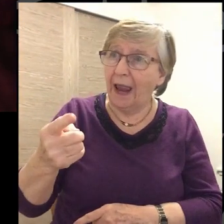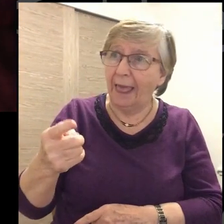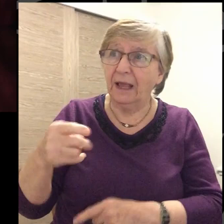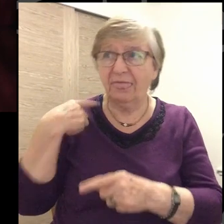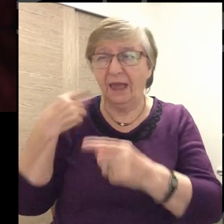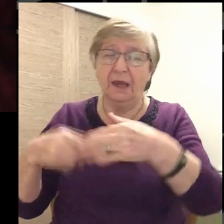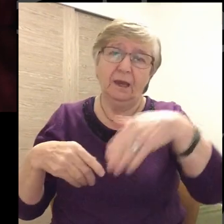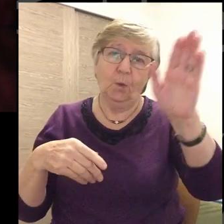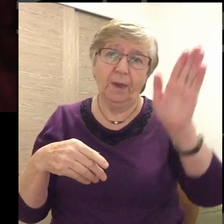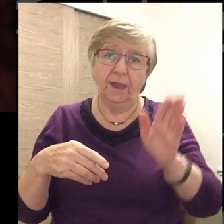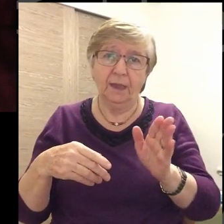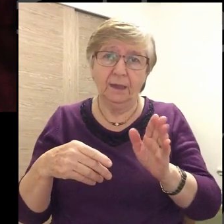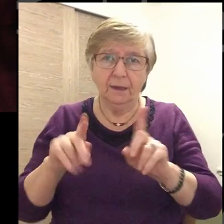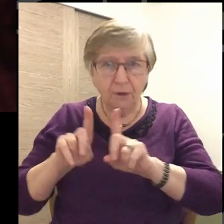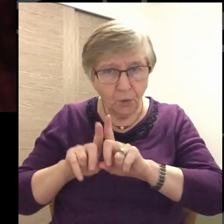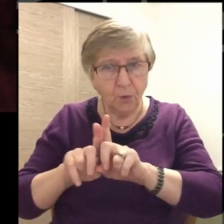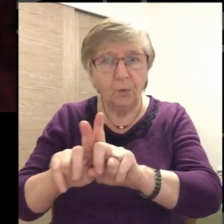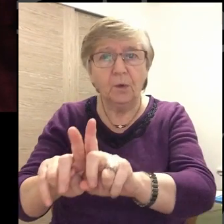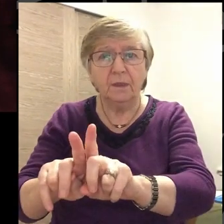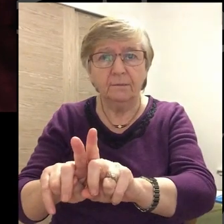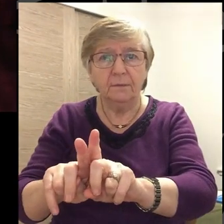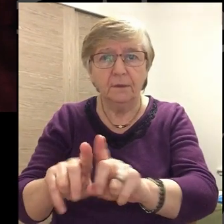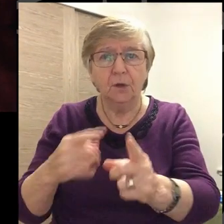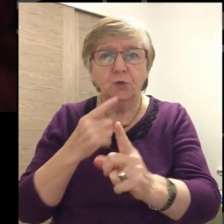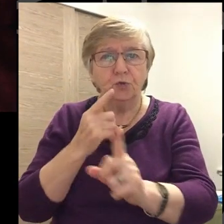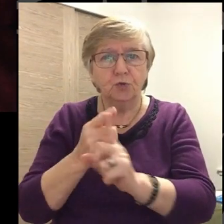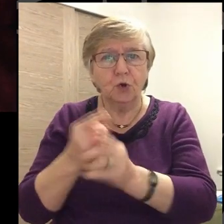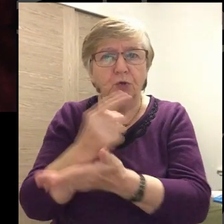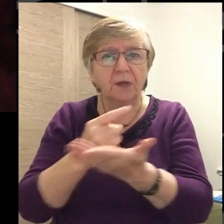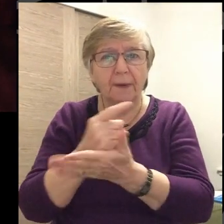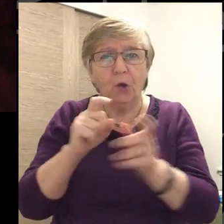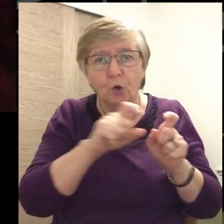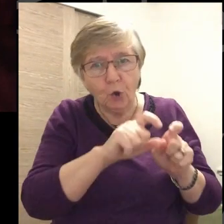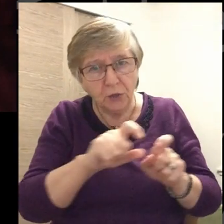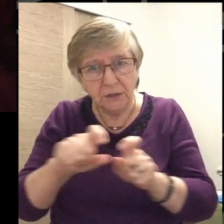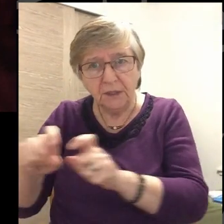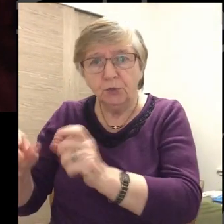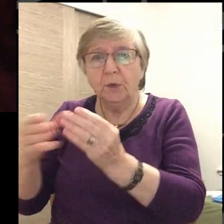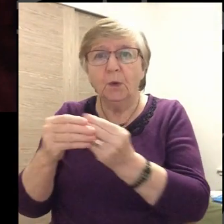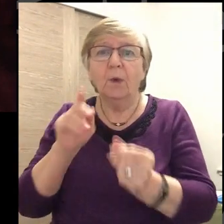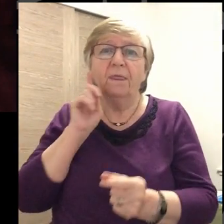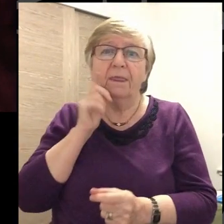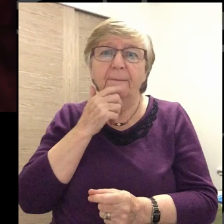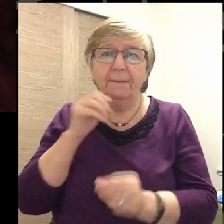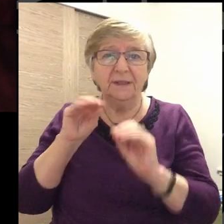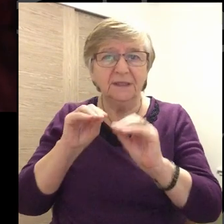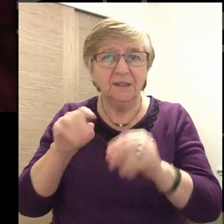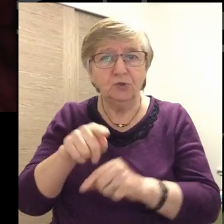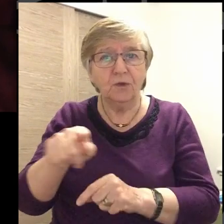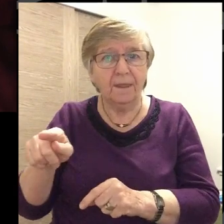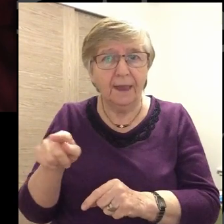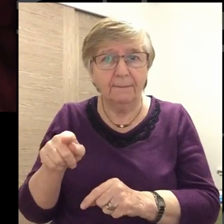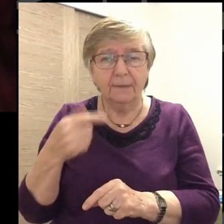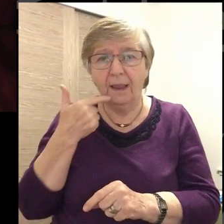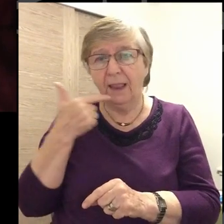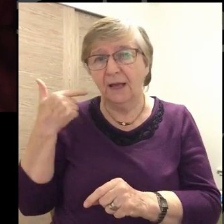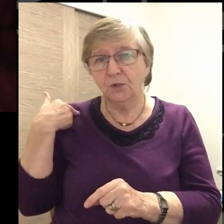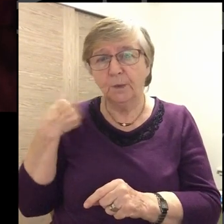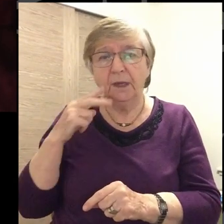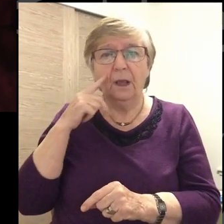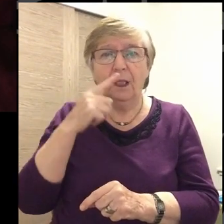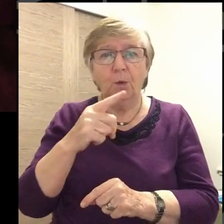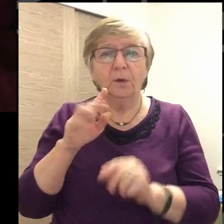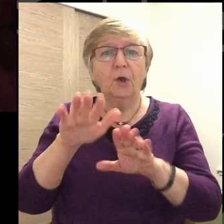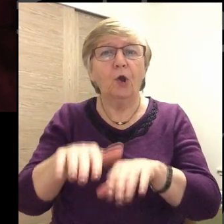them, but getting alongside people. He spoke to them too about continuing ministry, and also last week we looked at compassion.